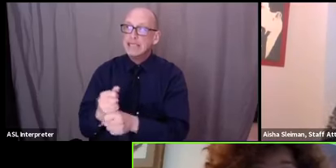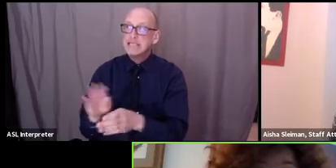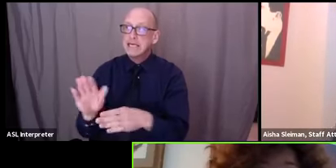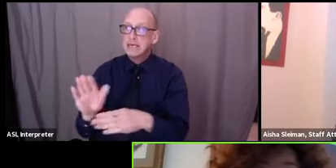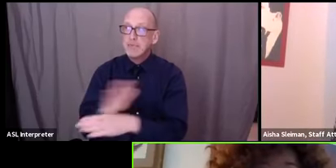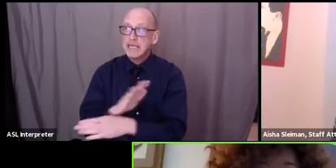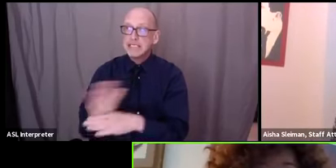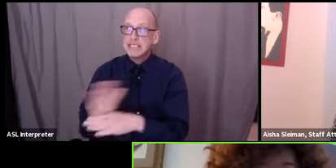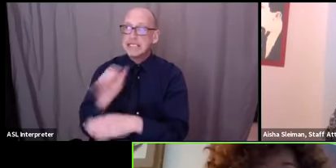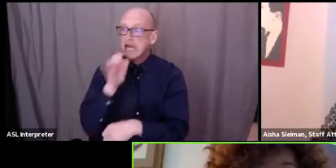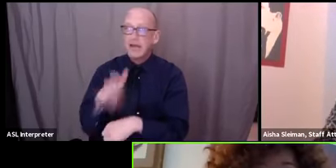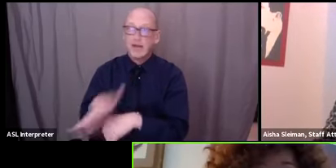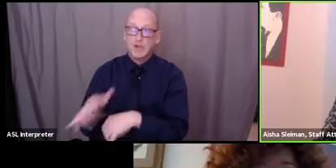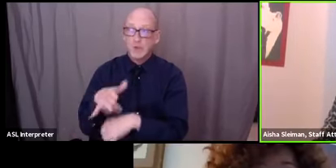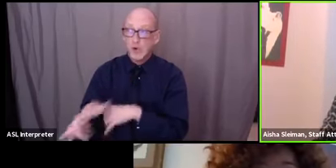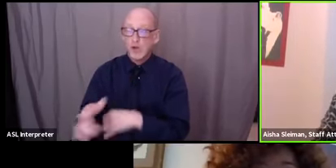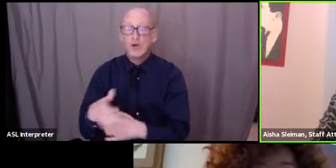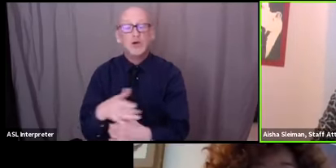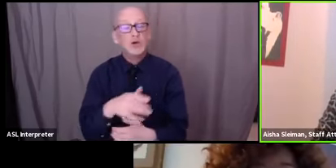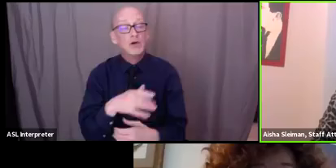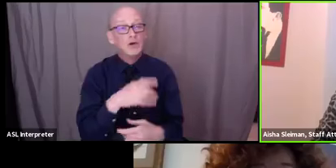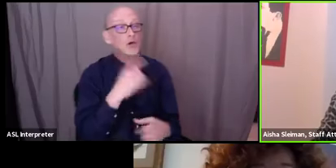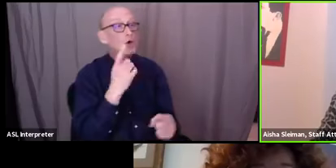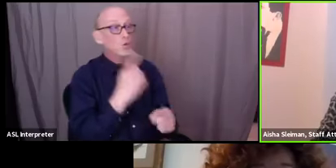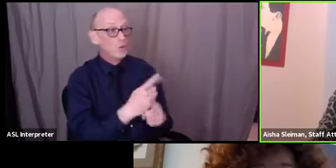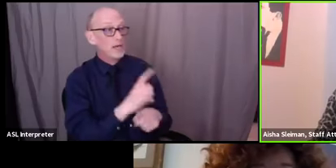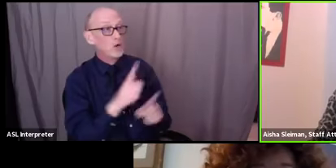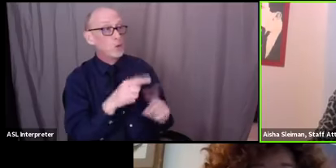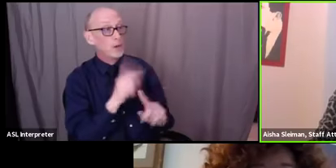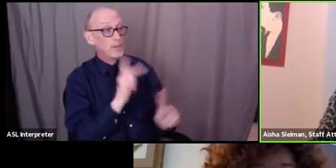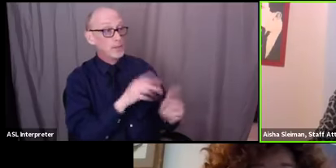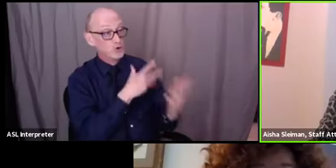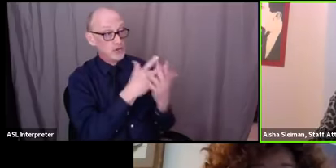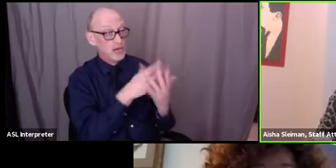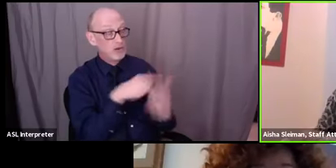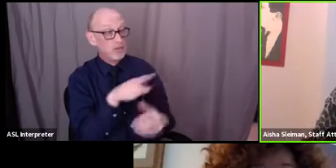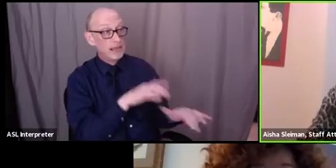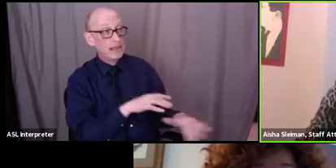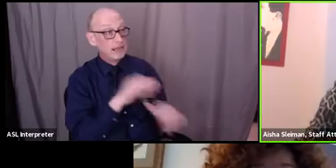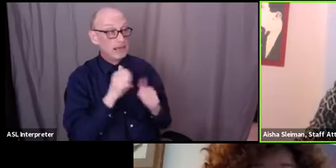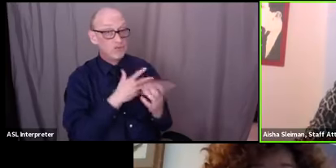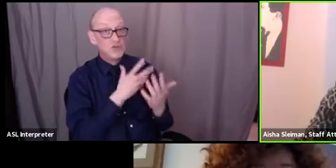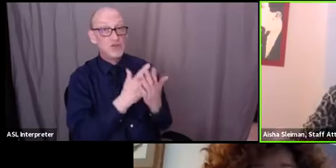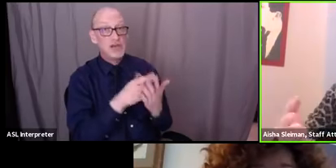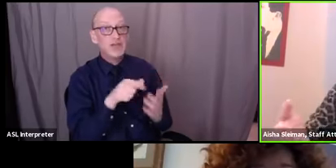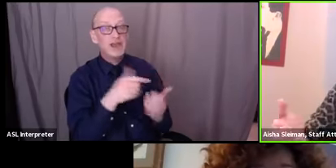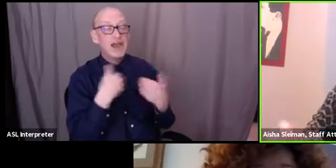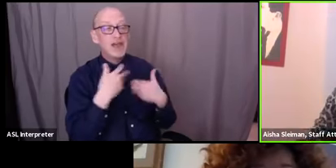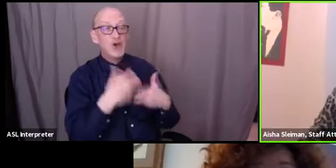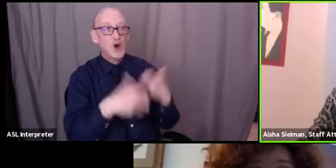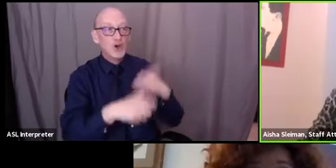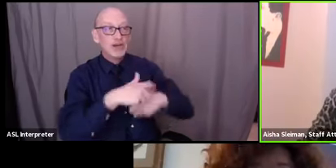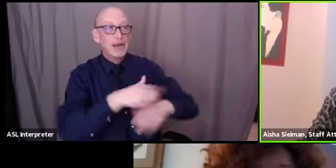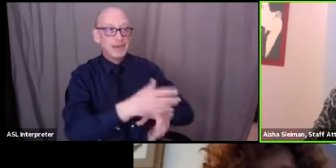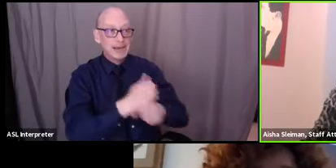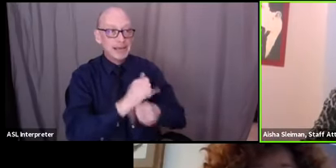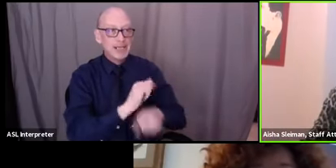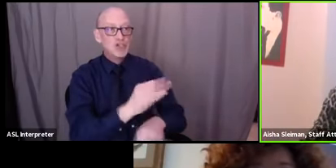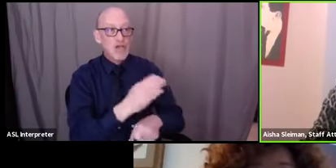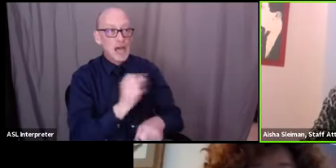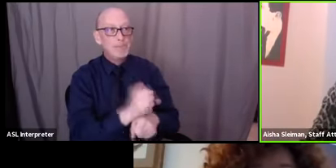totally ineligible and a lot of people when they're incarcerated they you know they leave and they have trouble getting a job because like background